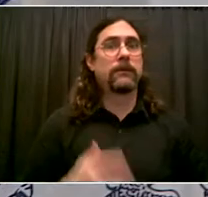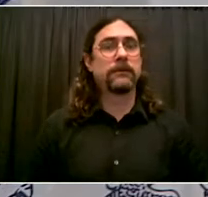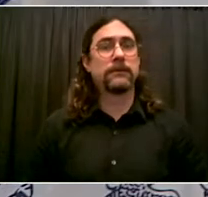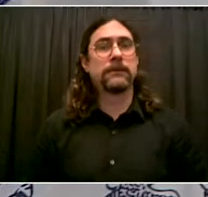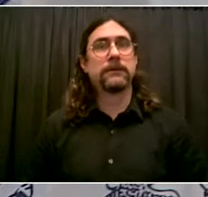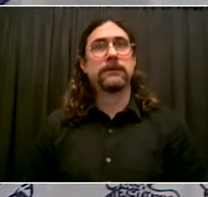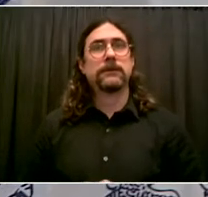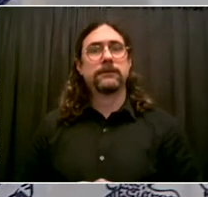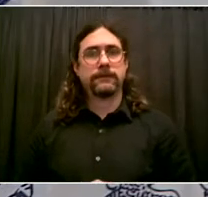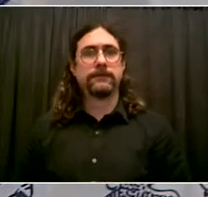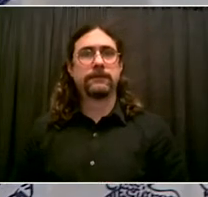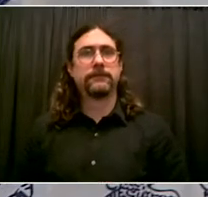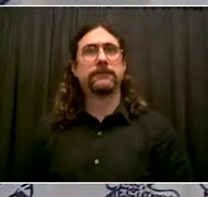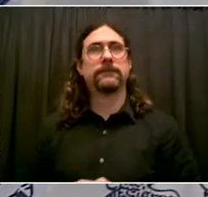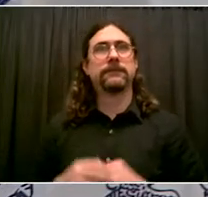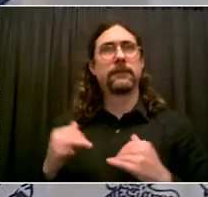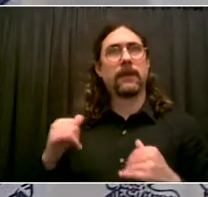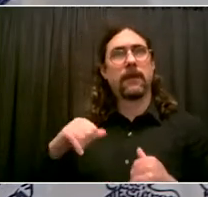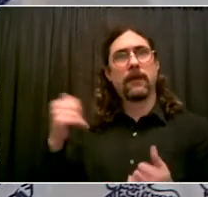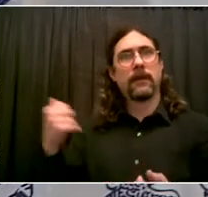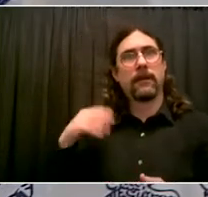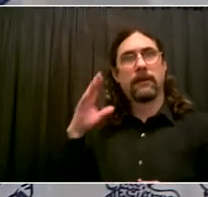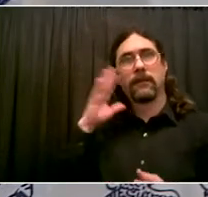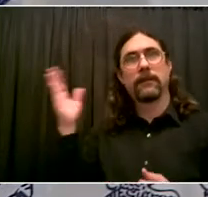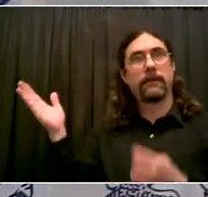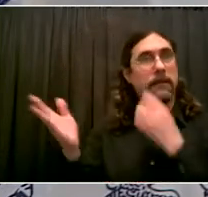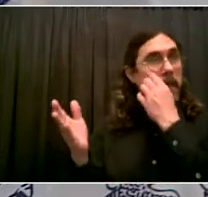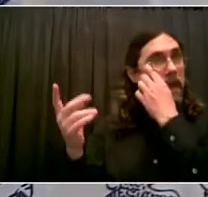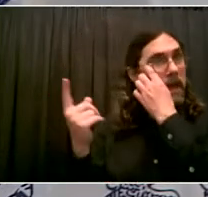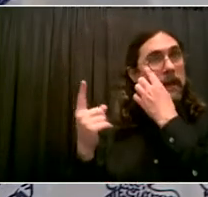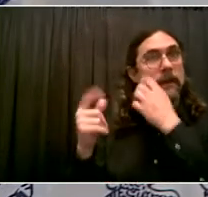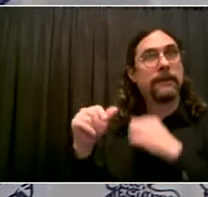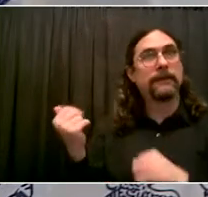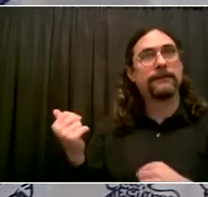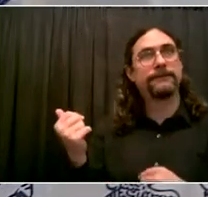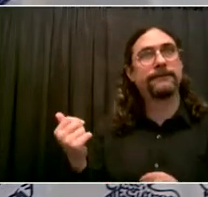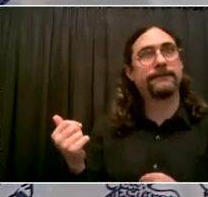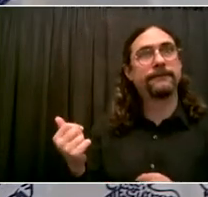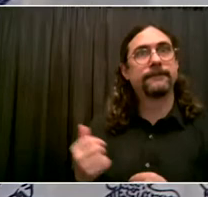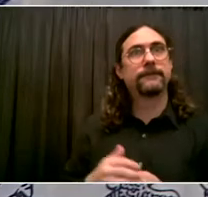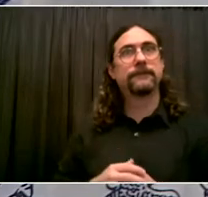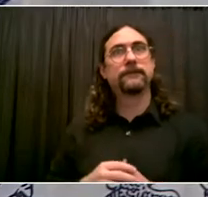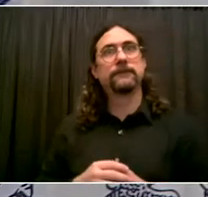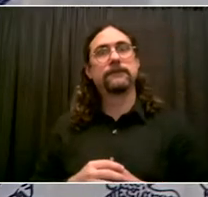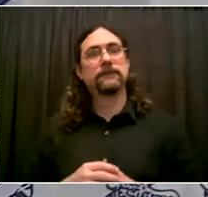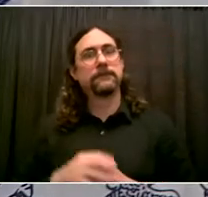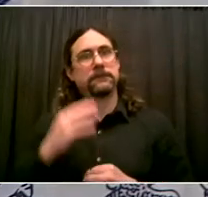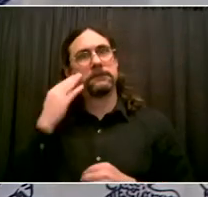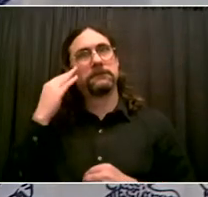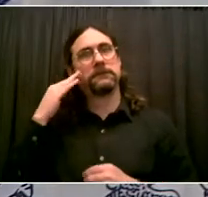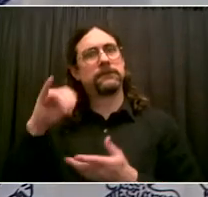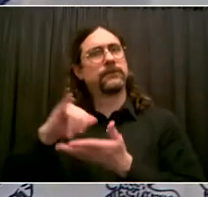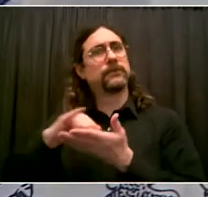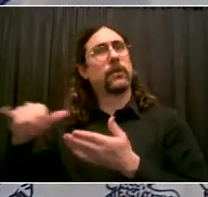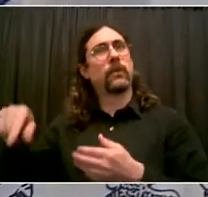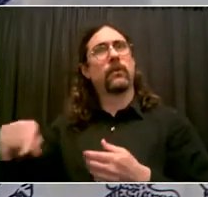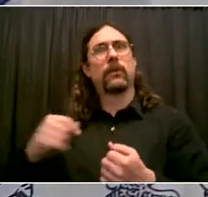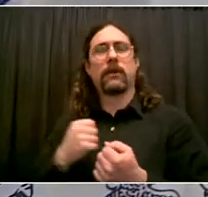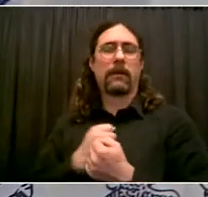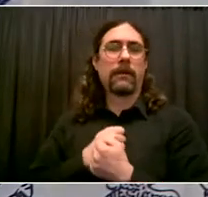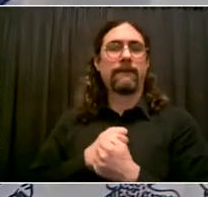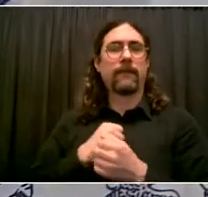is arts and culture. The incredible cultural life of this city, admired all over the nation, all over the world.